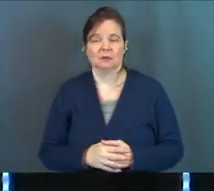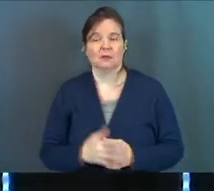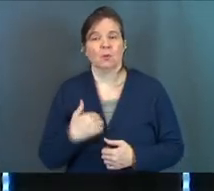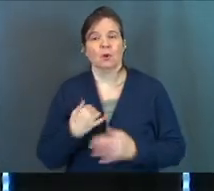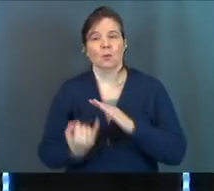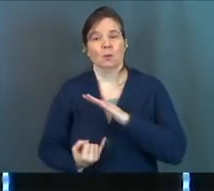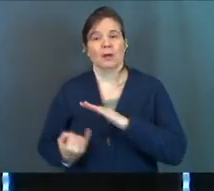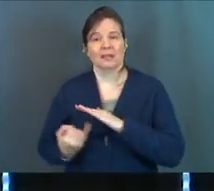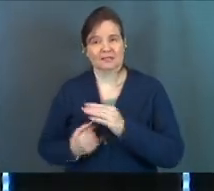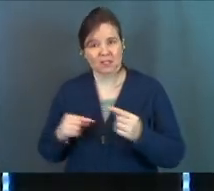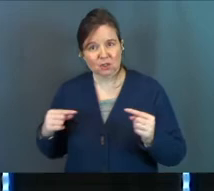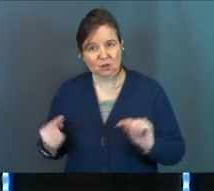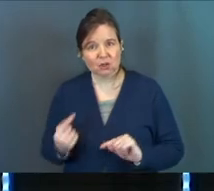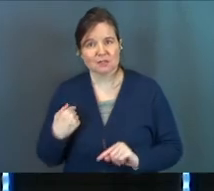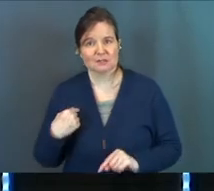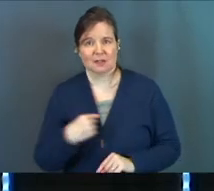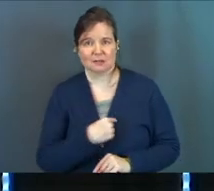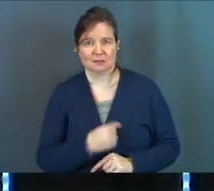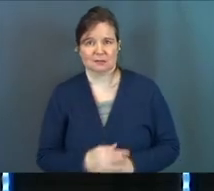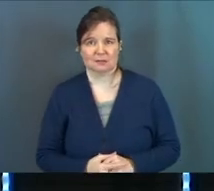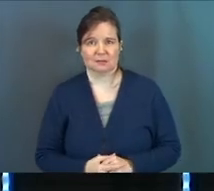When we isolate, it hurts us.